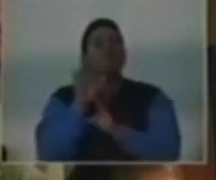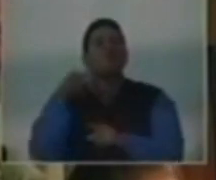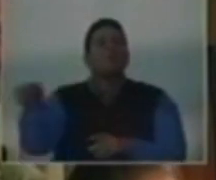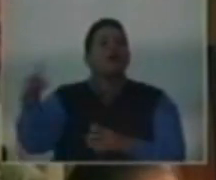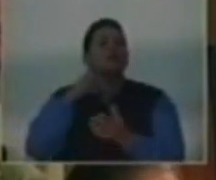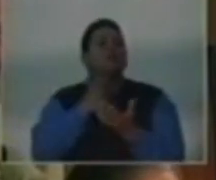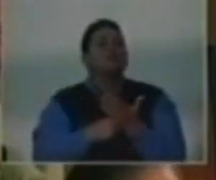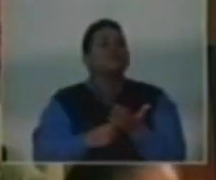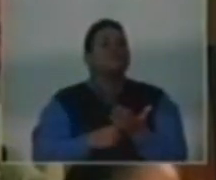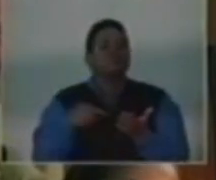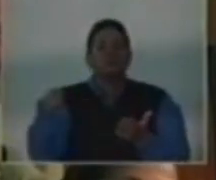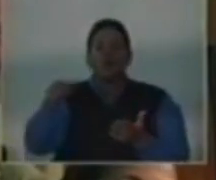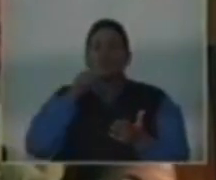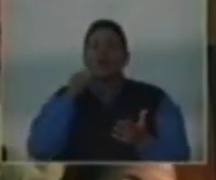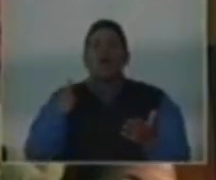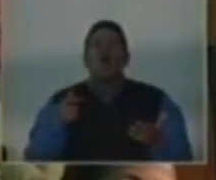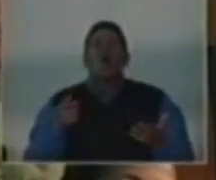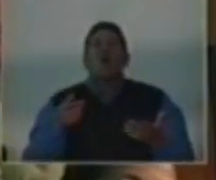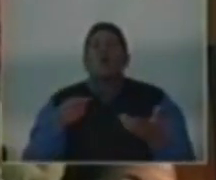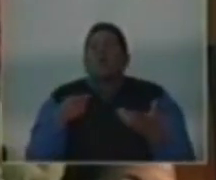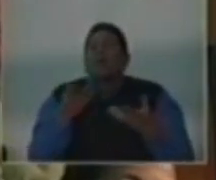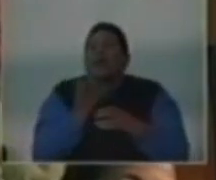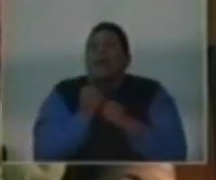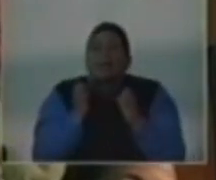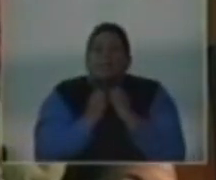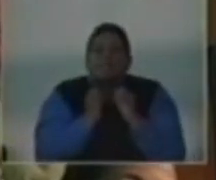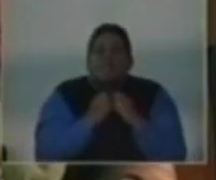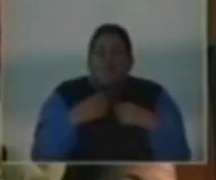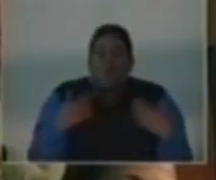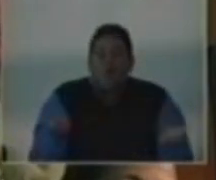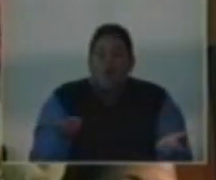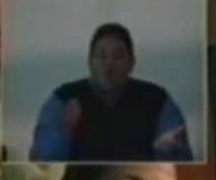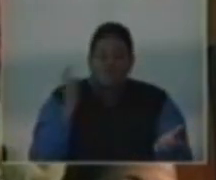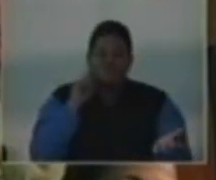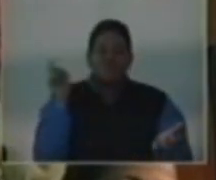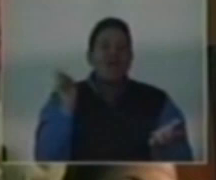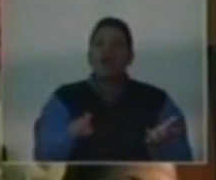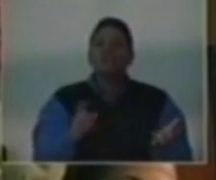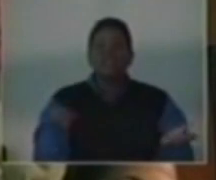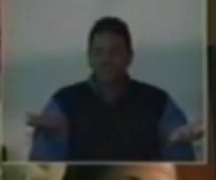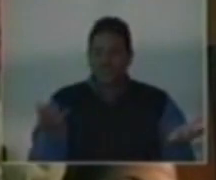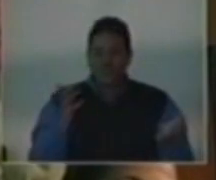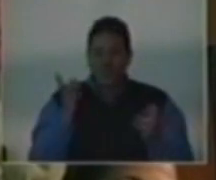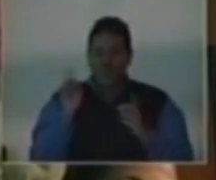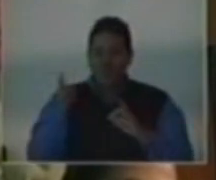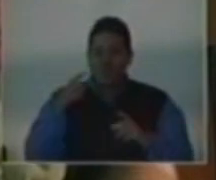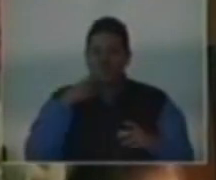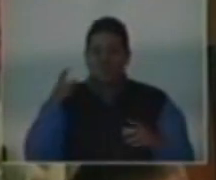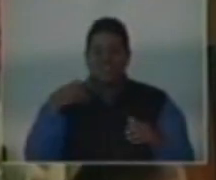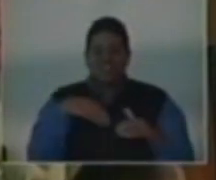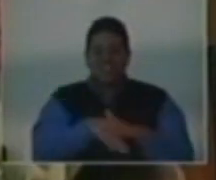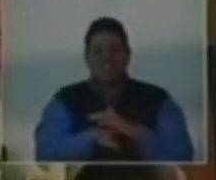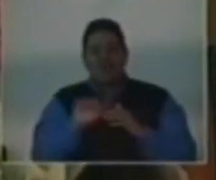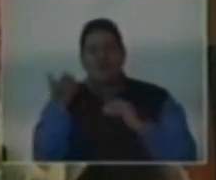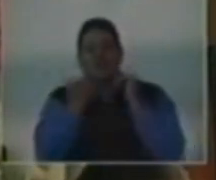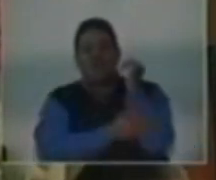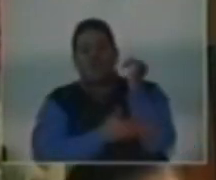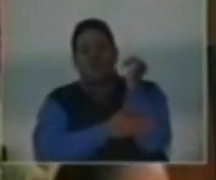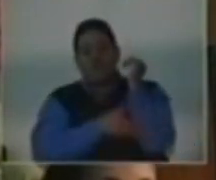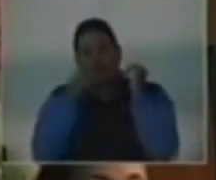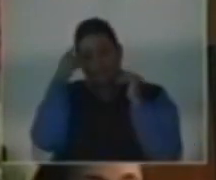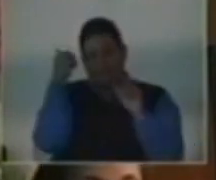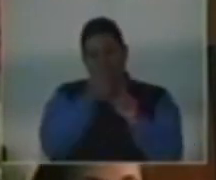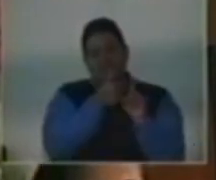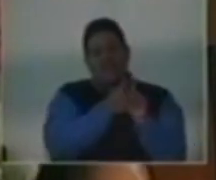arguments. You are not going to get any more recognition when you step into someone else's country because